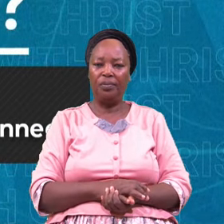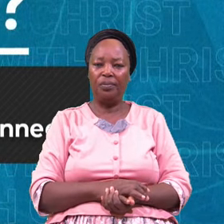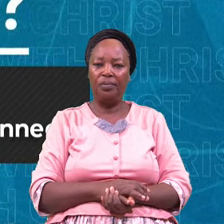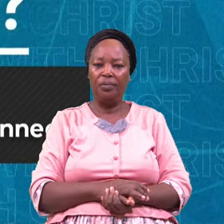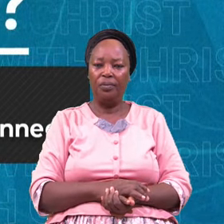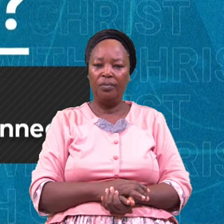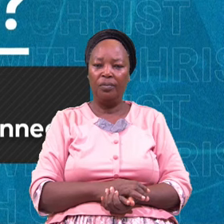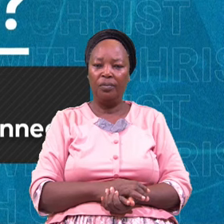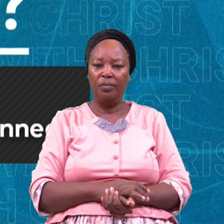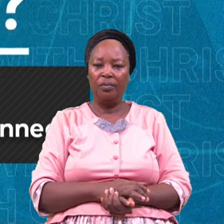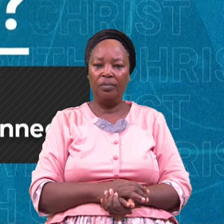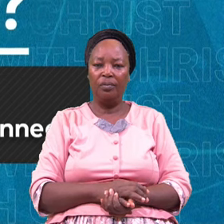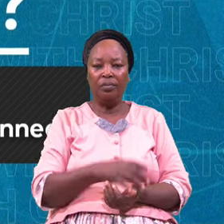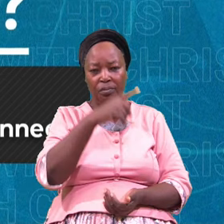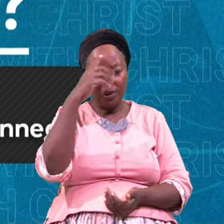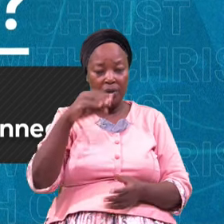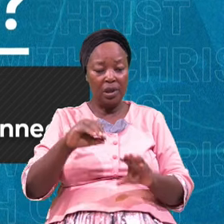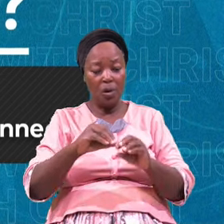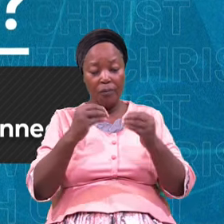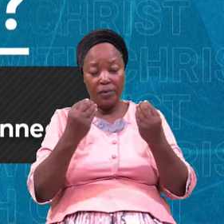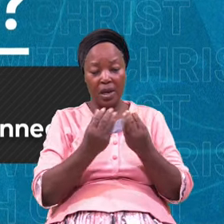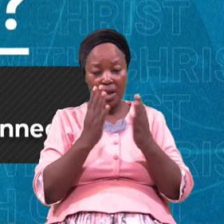The Convener Will Be Praying For You